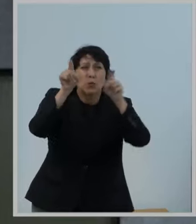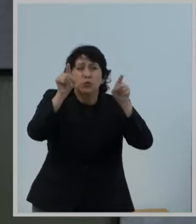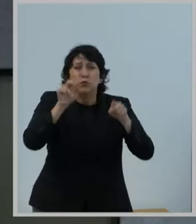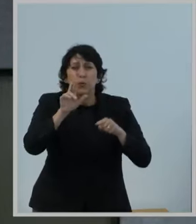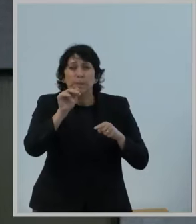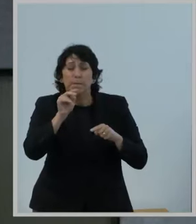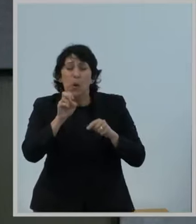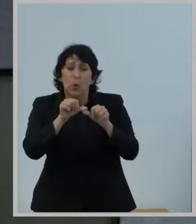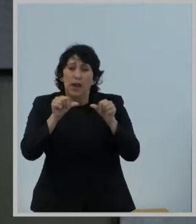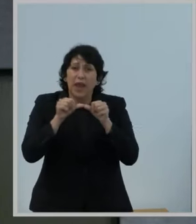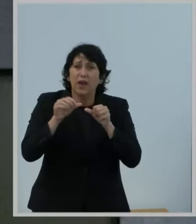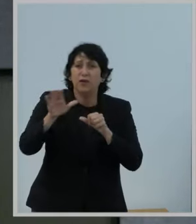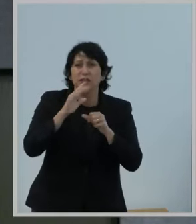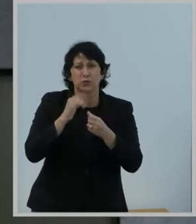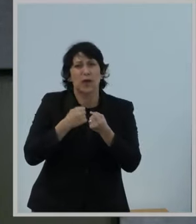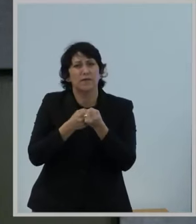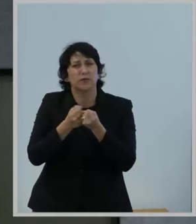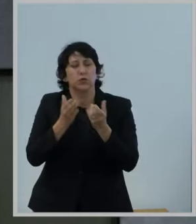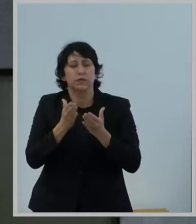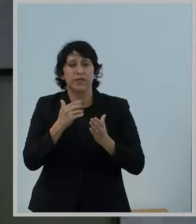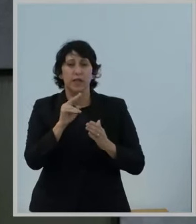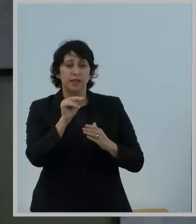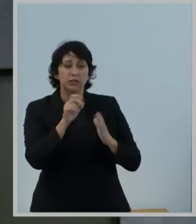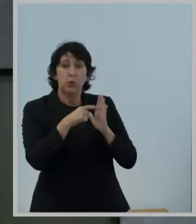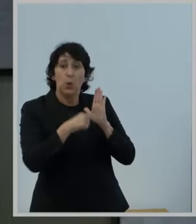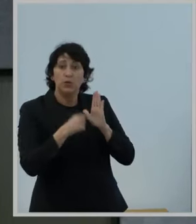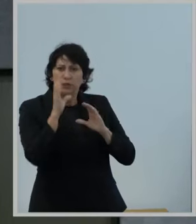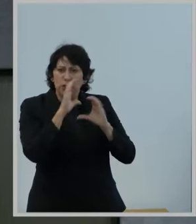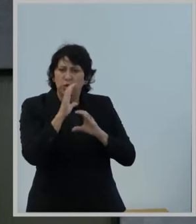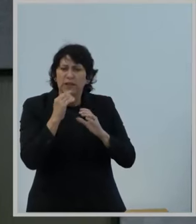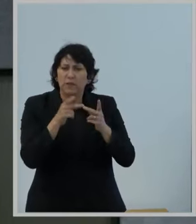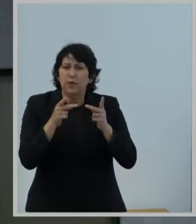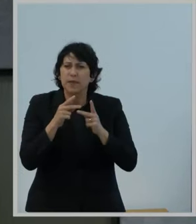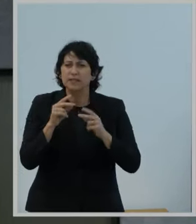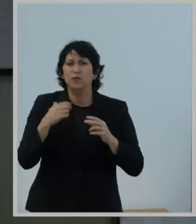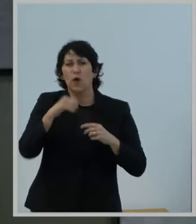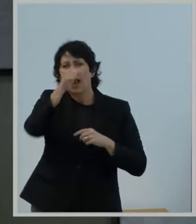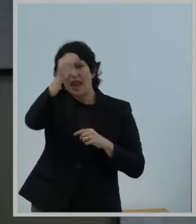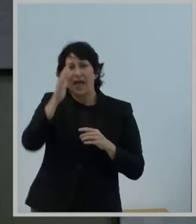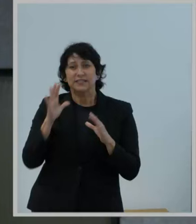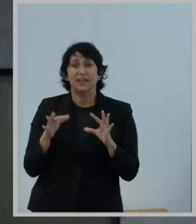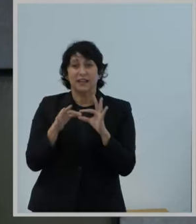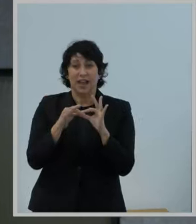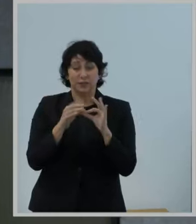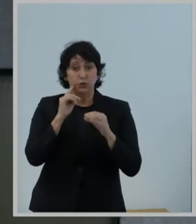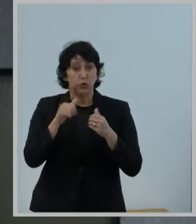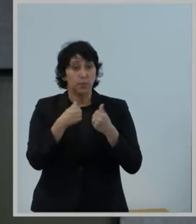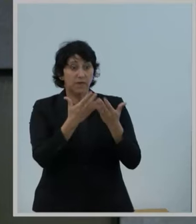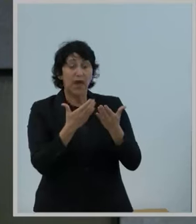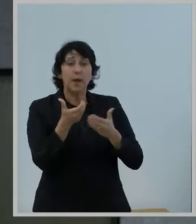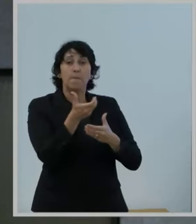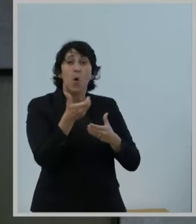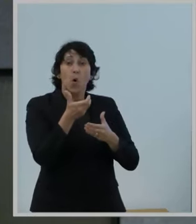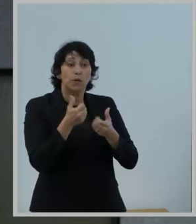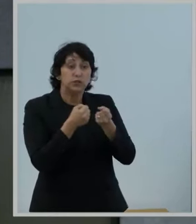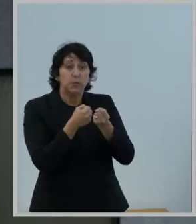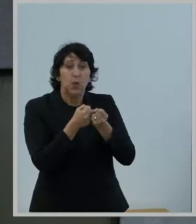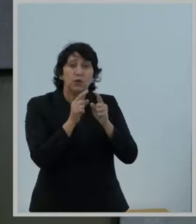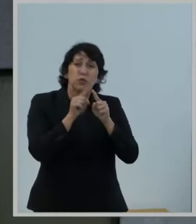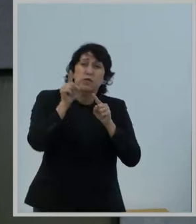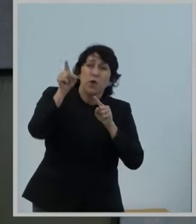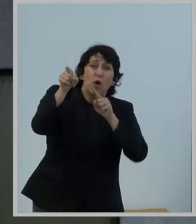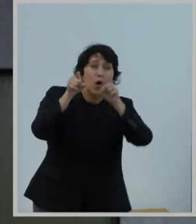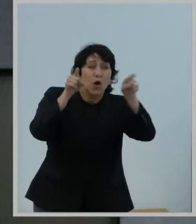services. The notice seeks comment on ways an Alaska Connect Fund could modernize providing mobile support to remote parts of Alaska,